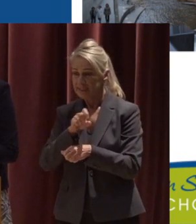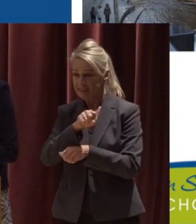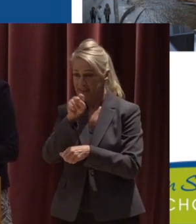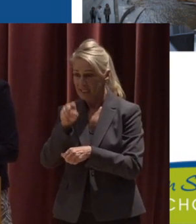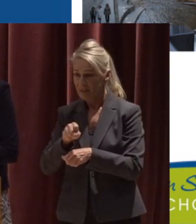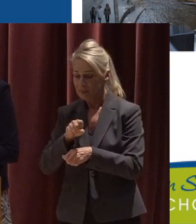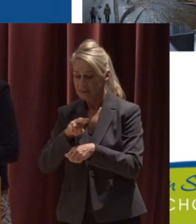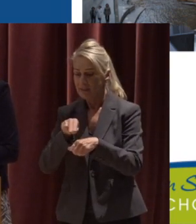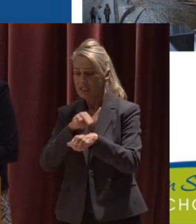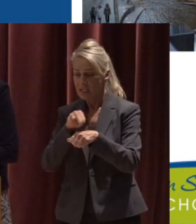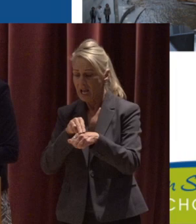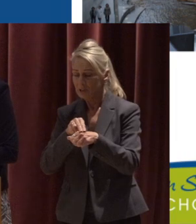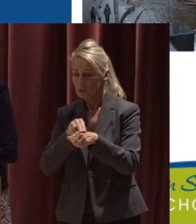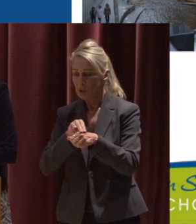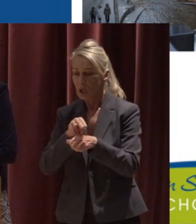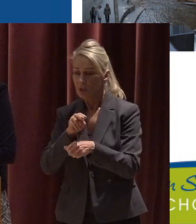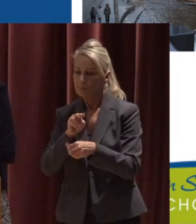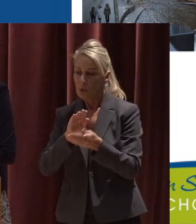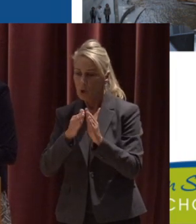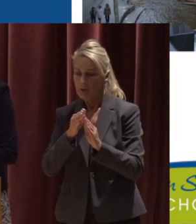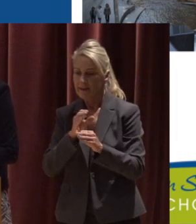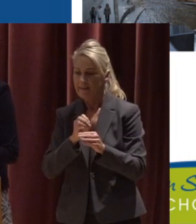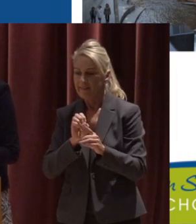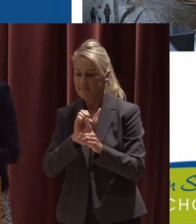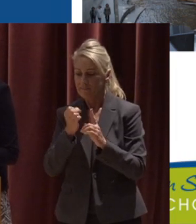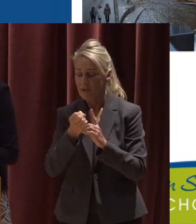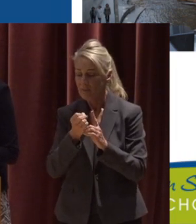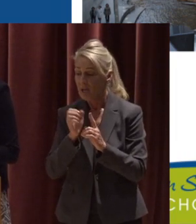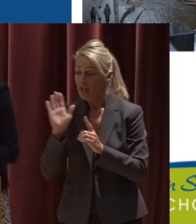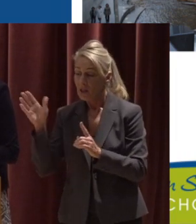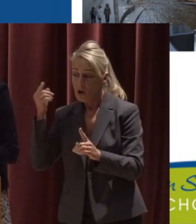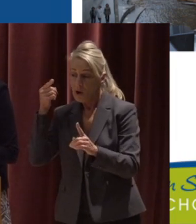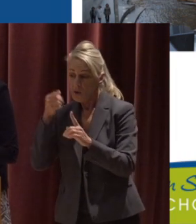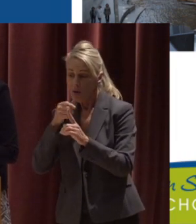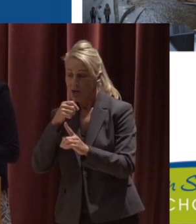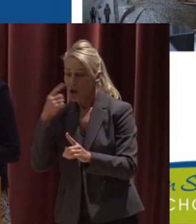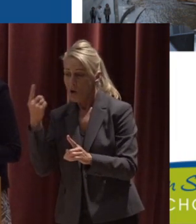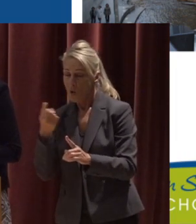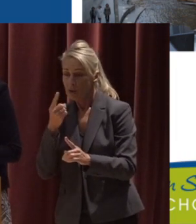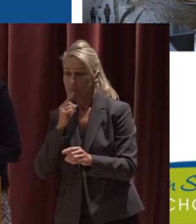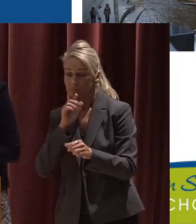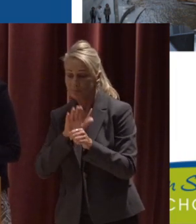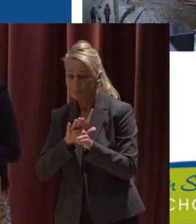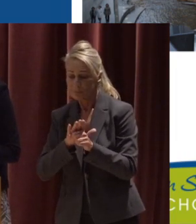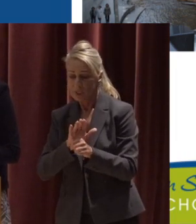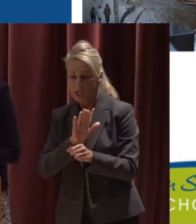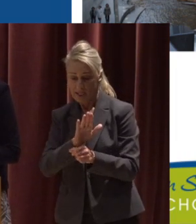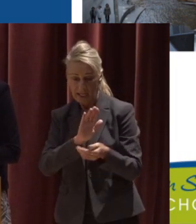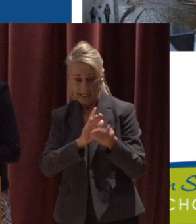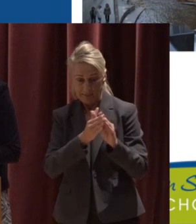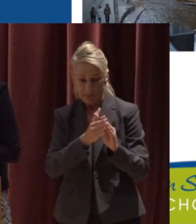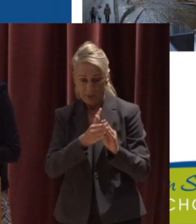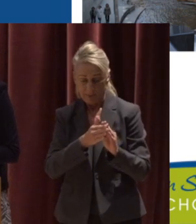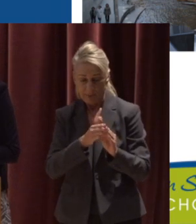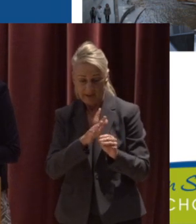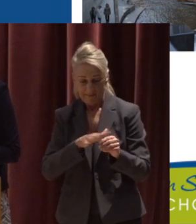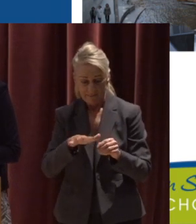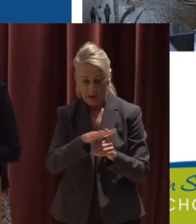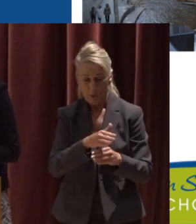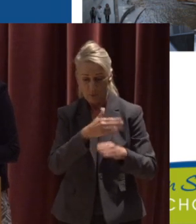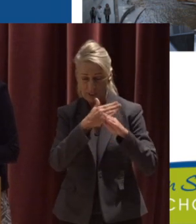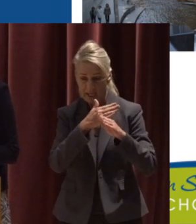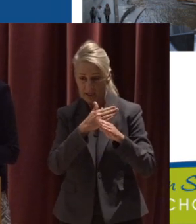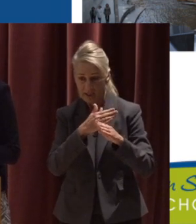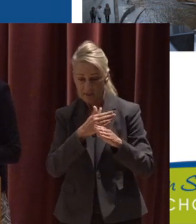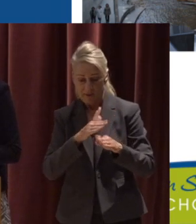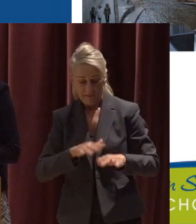environment And the goal of the stream crew interns is to not only ensure that urban environments are being protected So flooding is